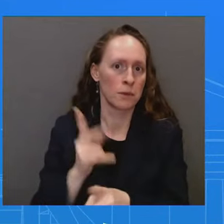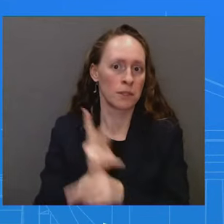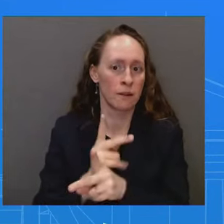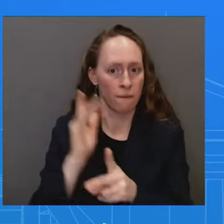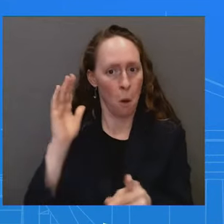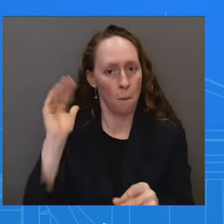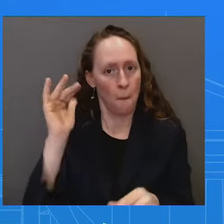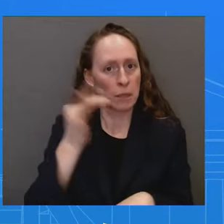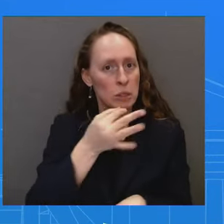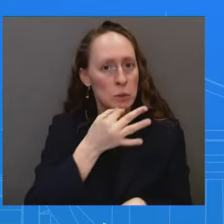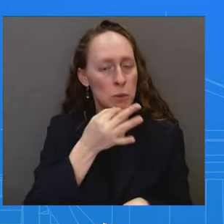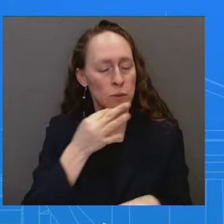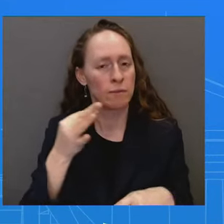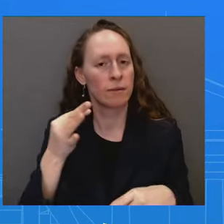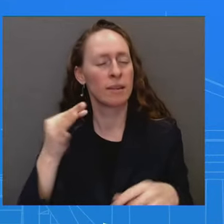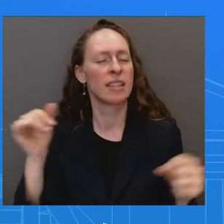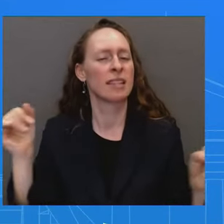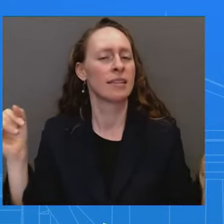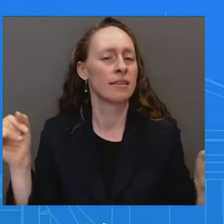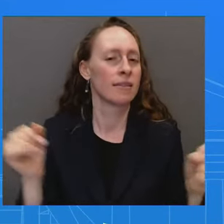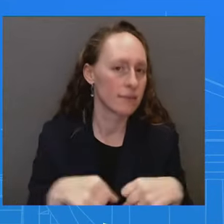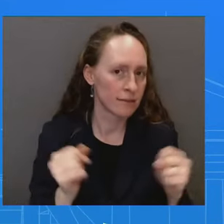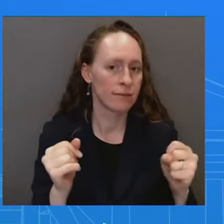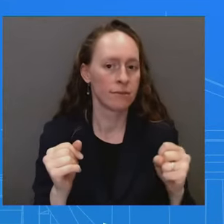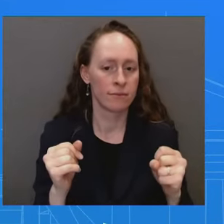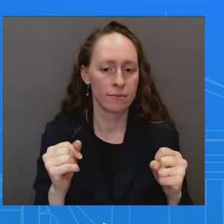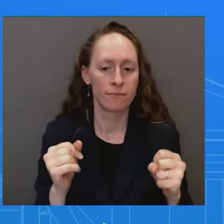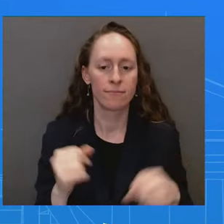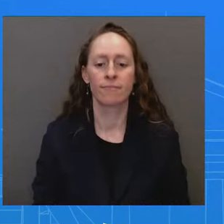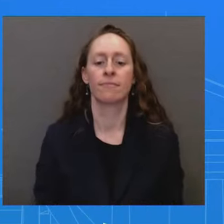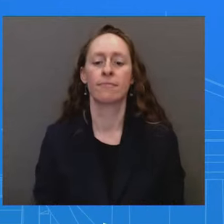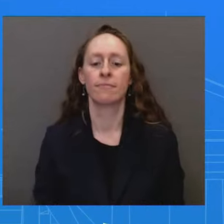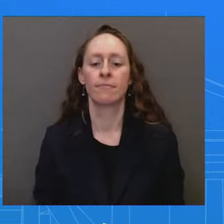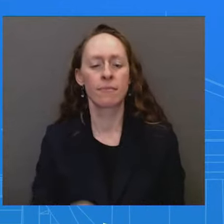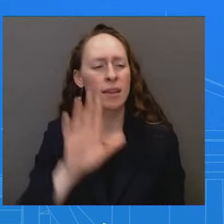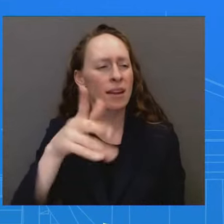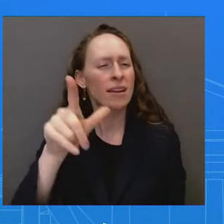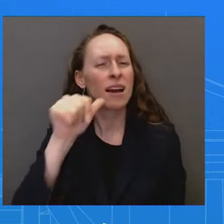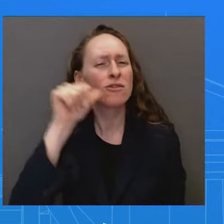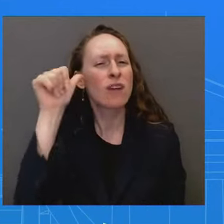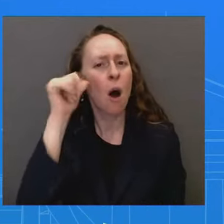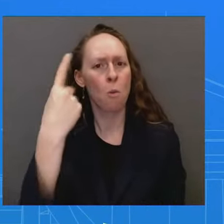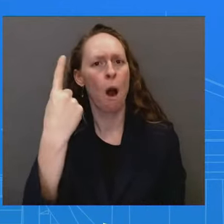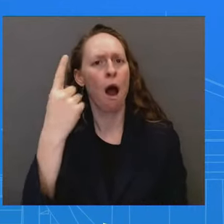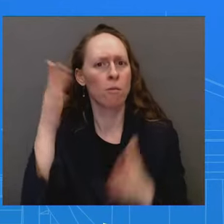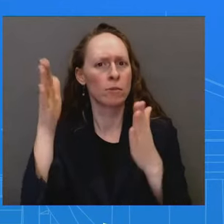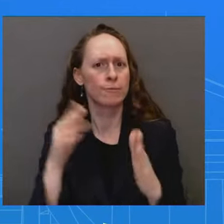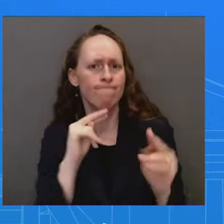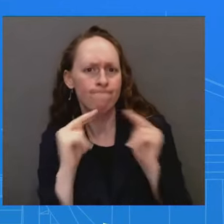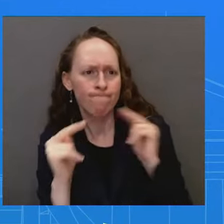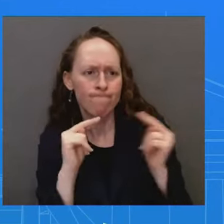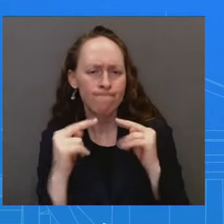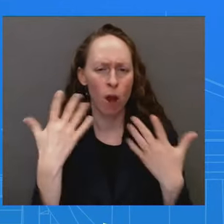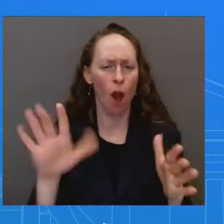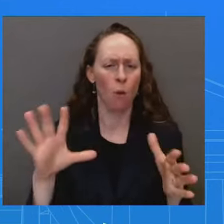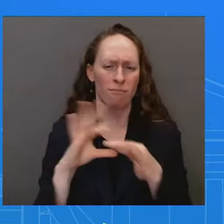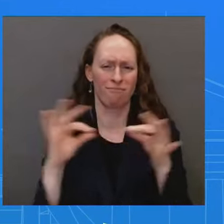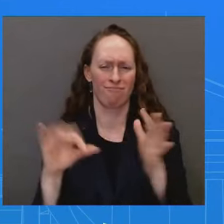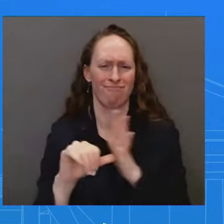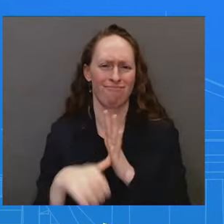the negotiators, as I stated yesterday, said that would be, you know, would be likely to have some text this week.